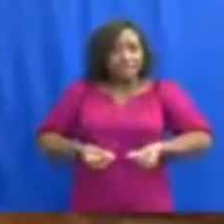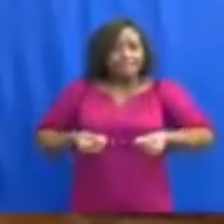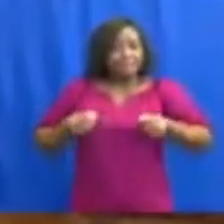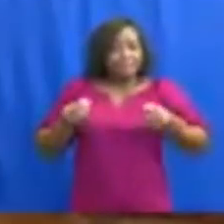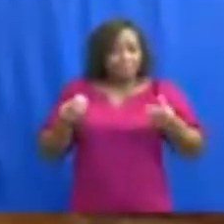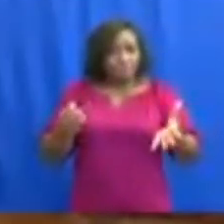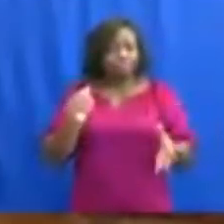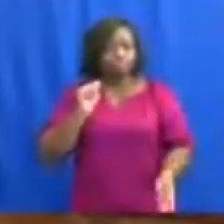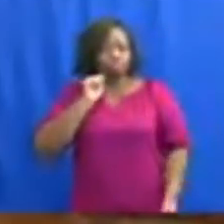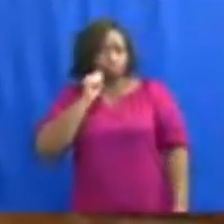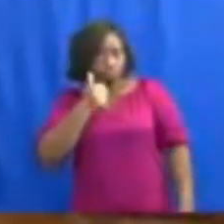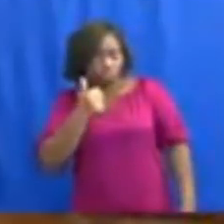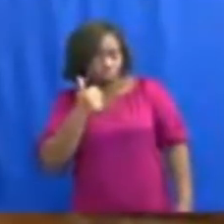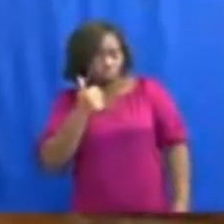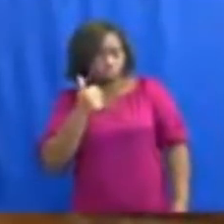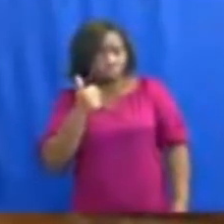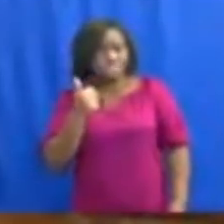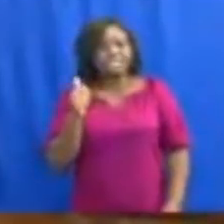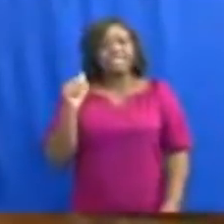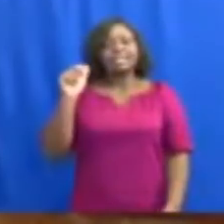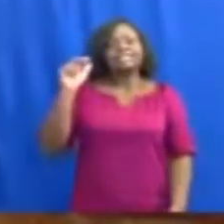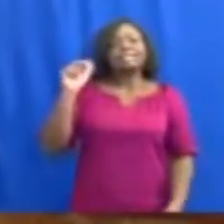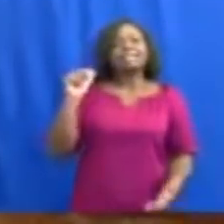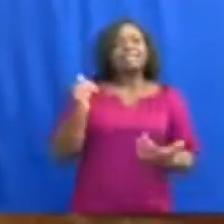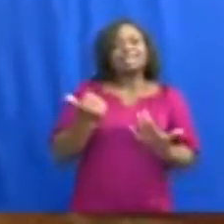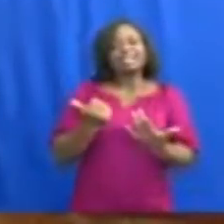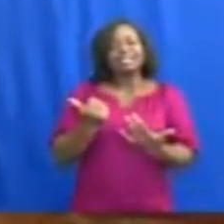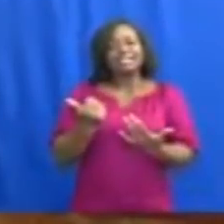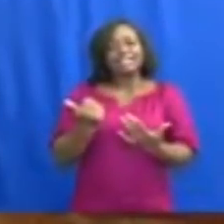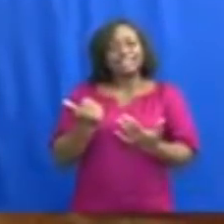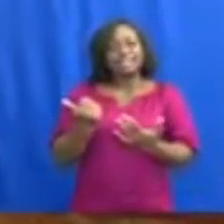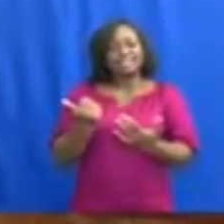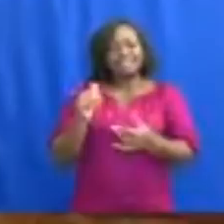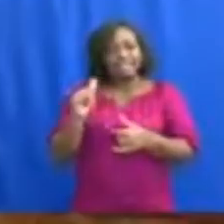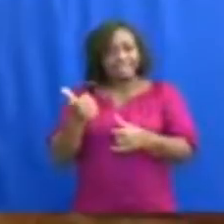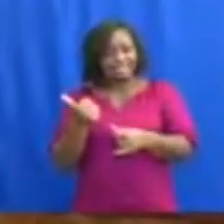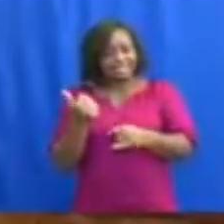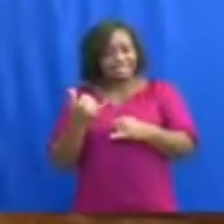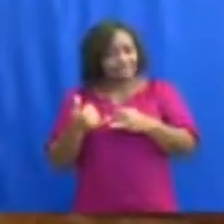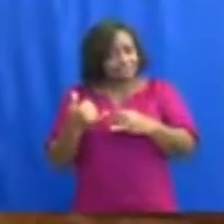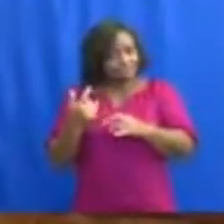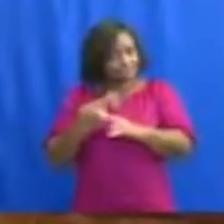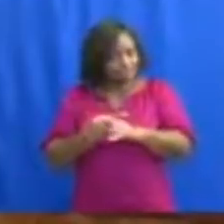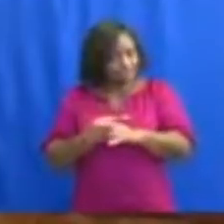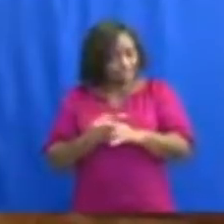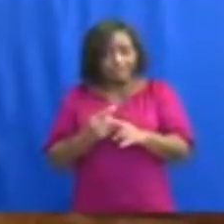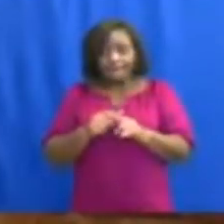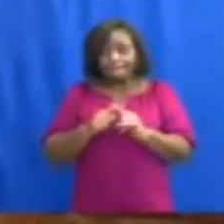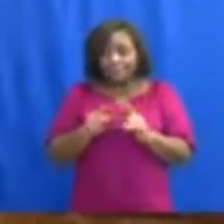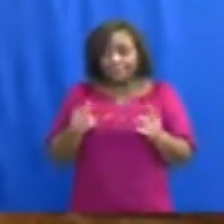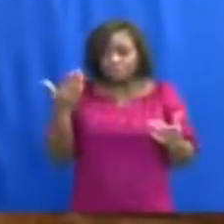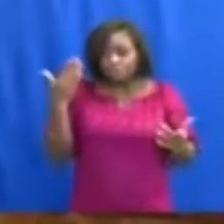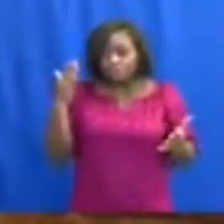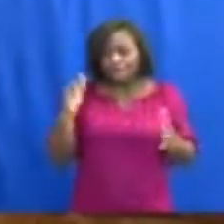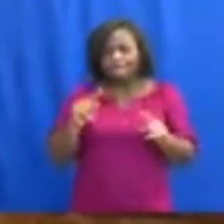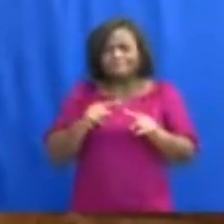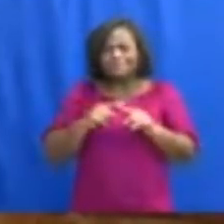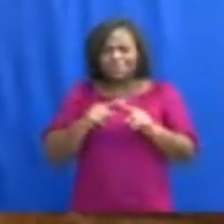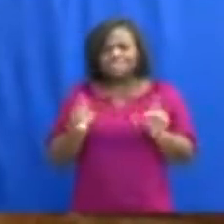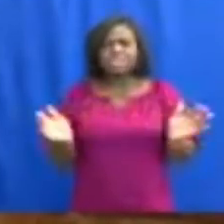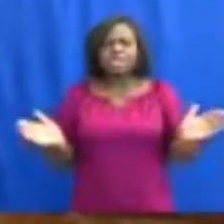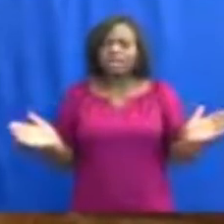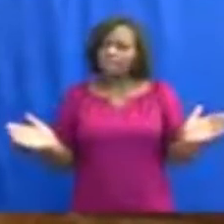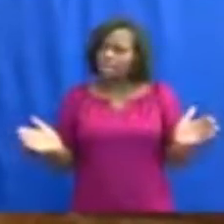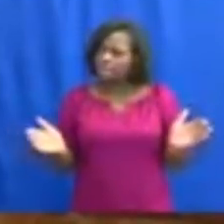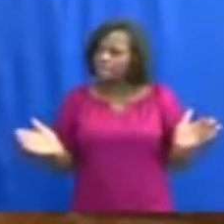tomorrow and the third within a fortnight. Nonetheless, I encourage parents